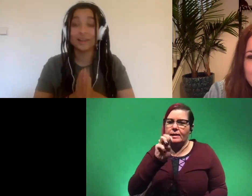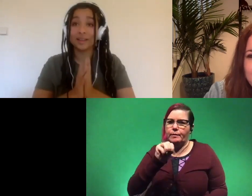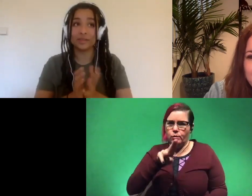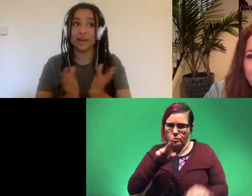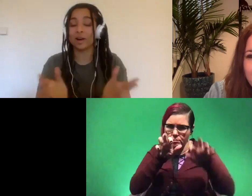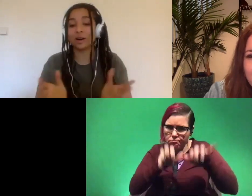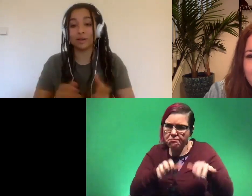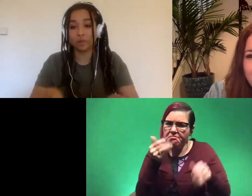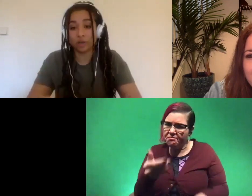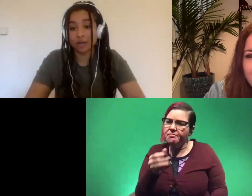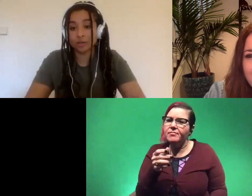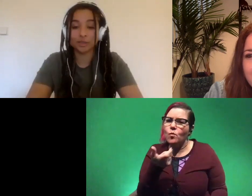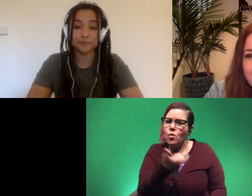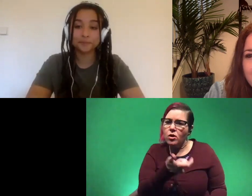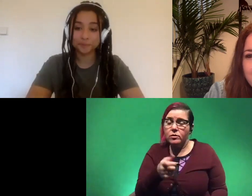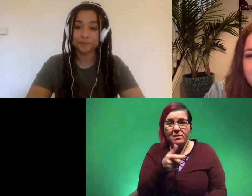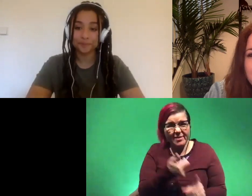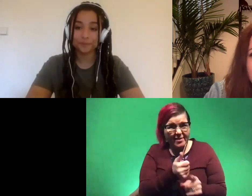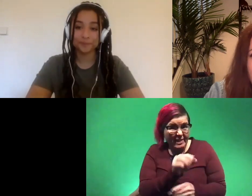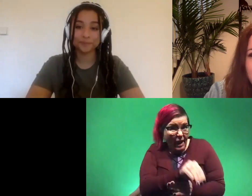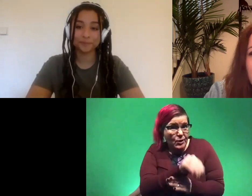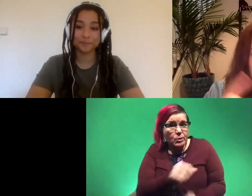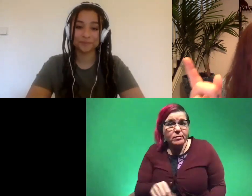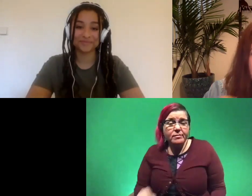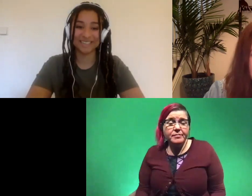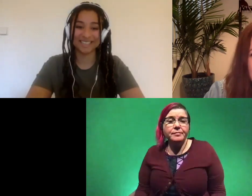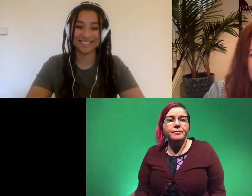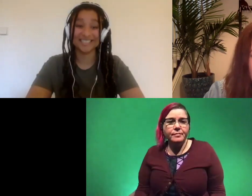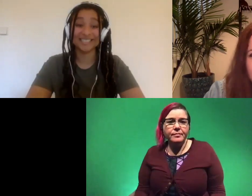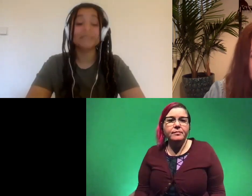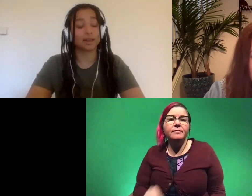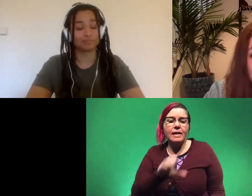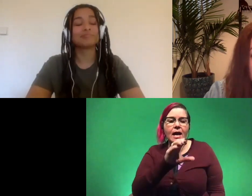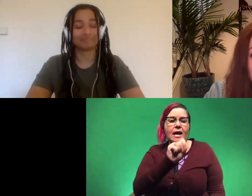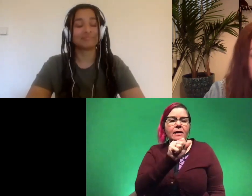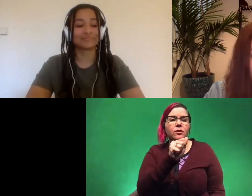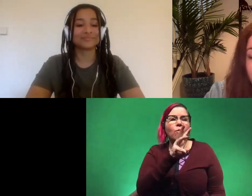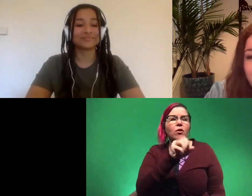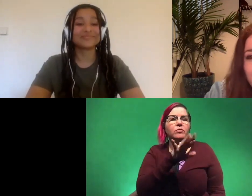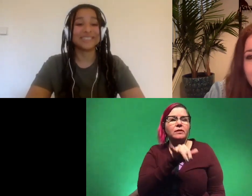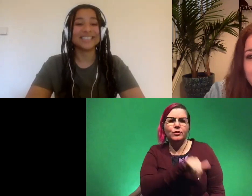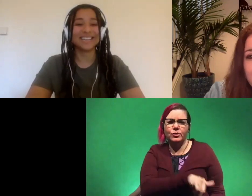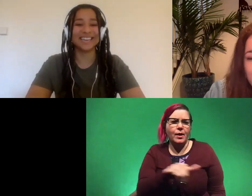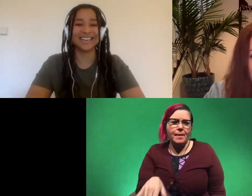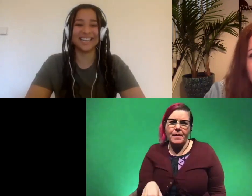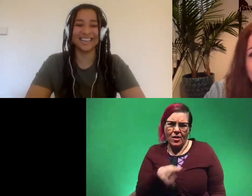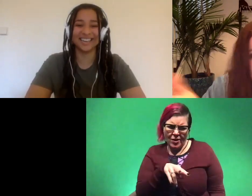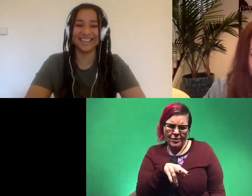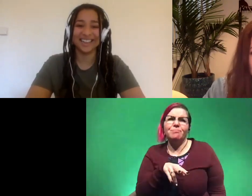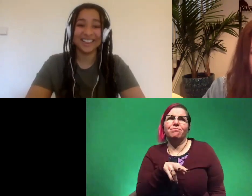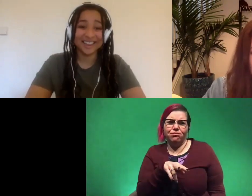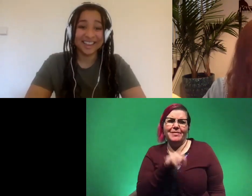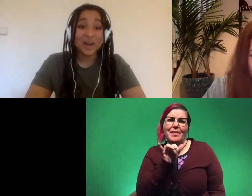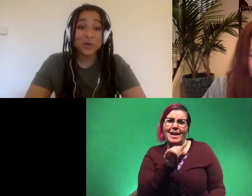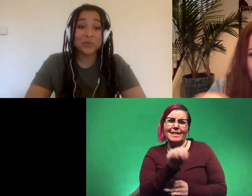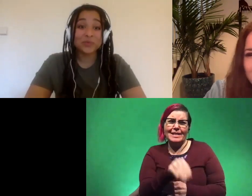they are they're dinosaurs yeah cassowaries too i look at those things and i'm like that's a